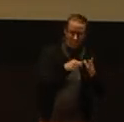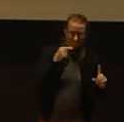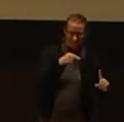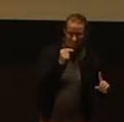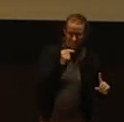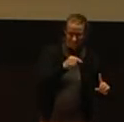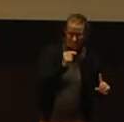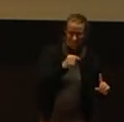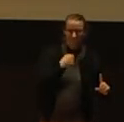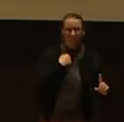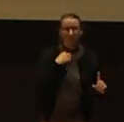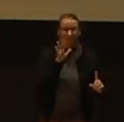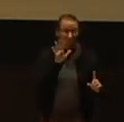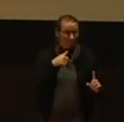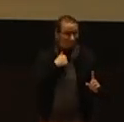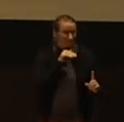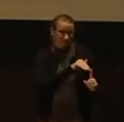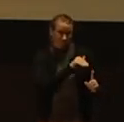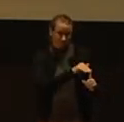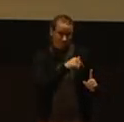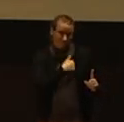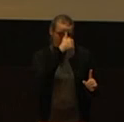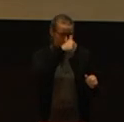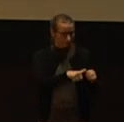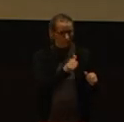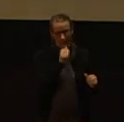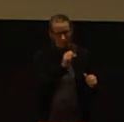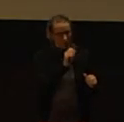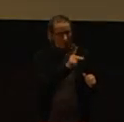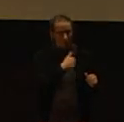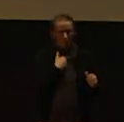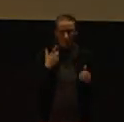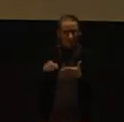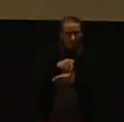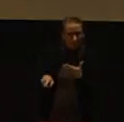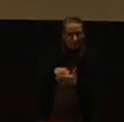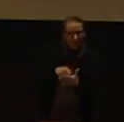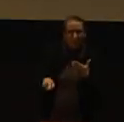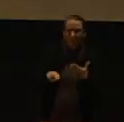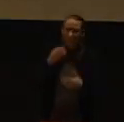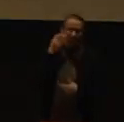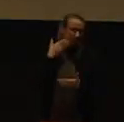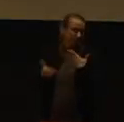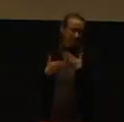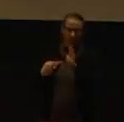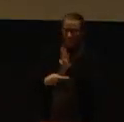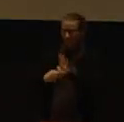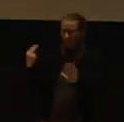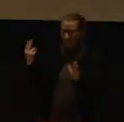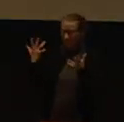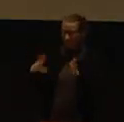I reminded them of the legality of holding that against her, but they don't care. She's blackballed. And trust me,